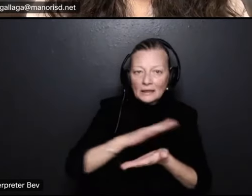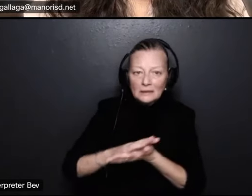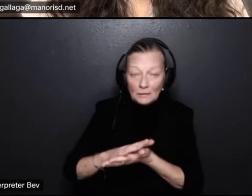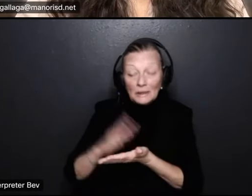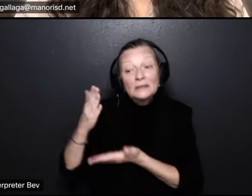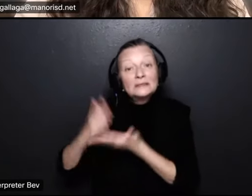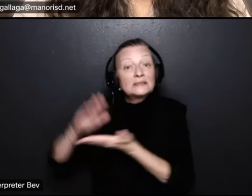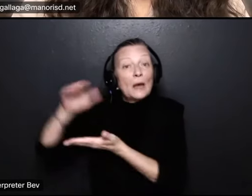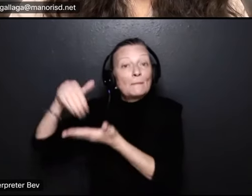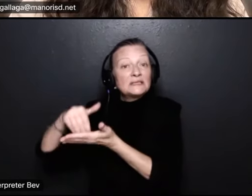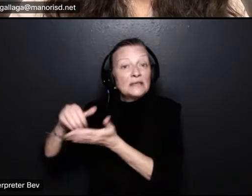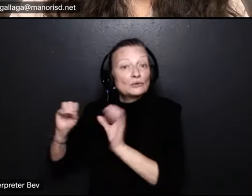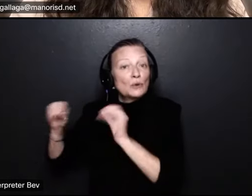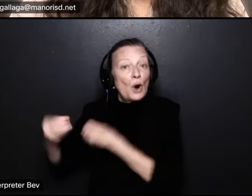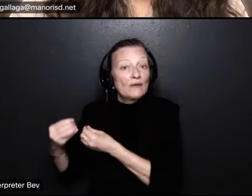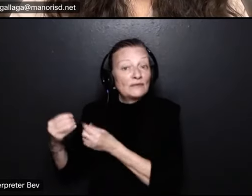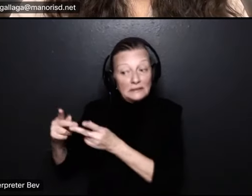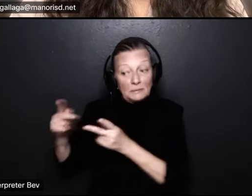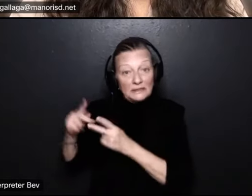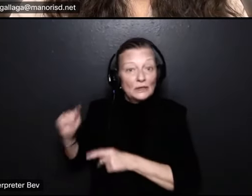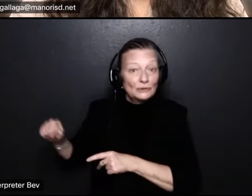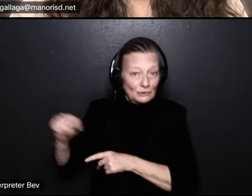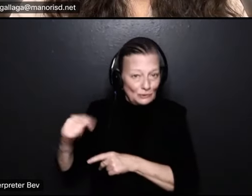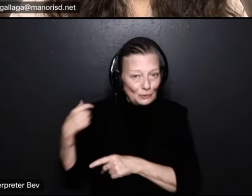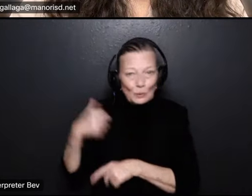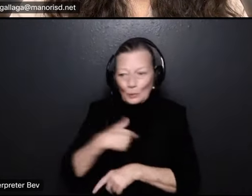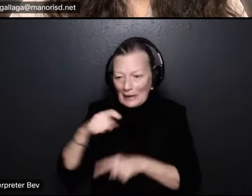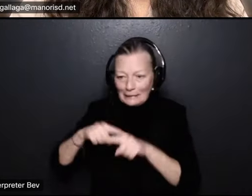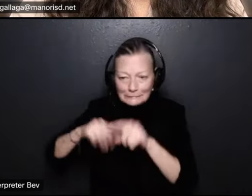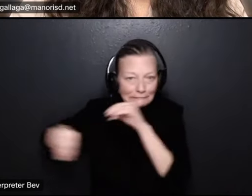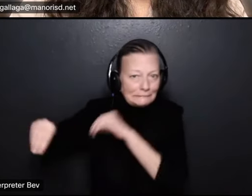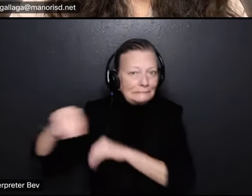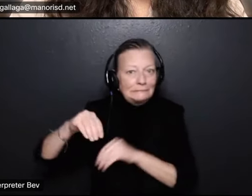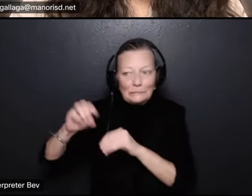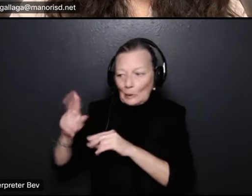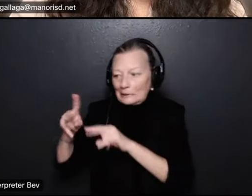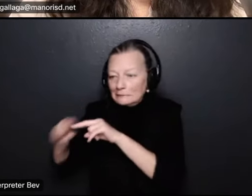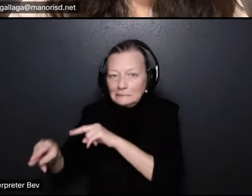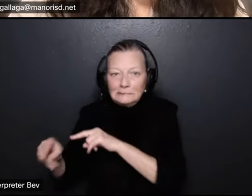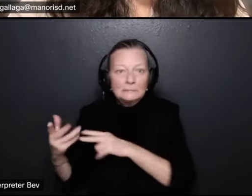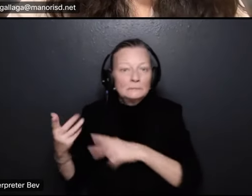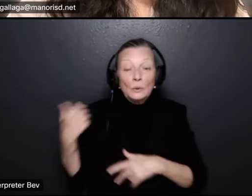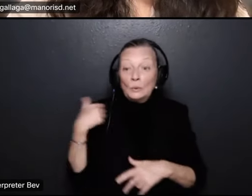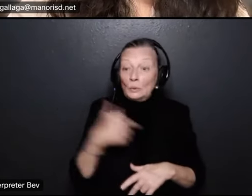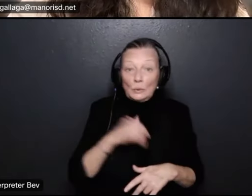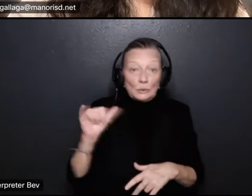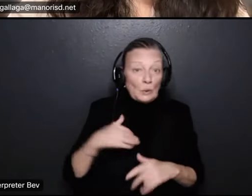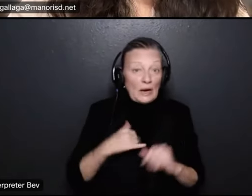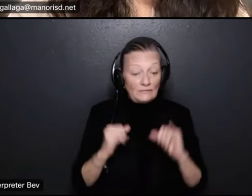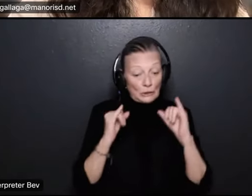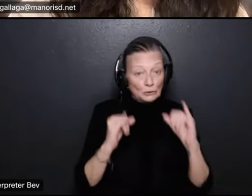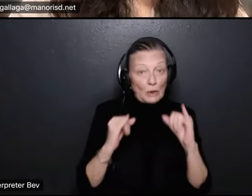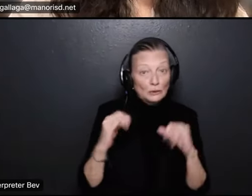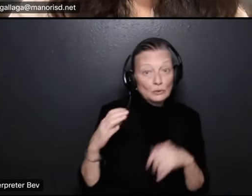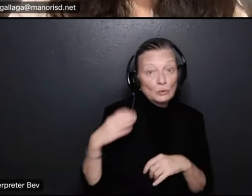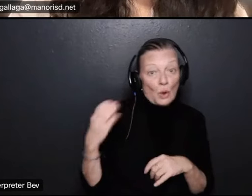positions for example that we've had to repurpose or eliminate we've also have instructional coaching positions